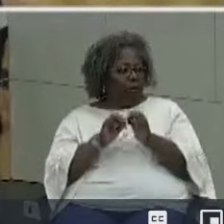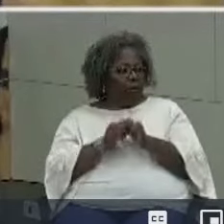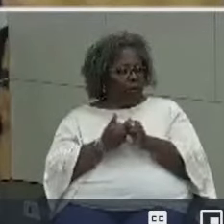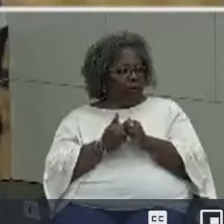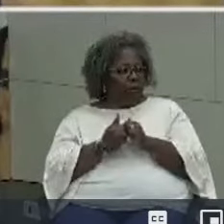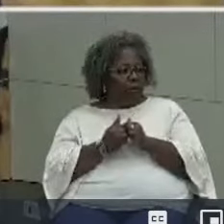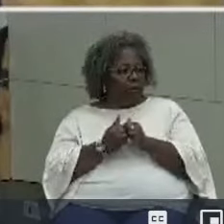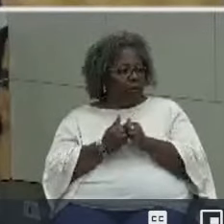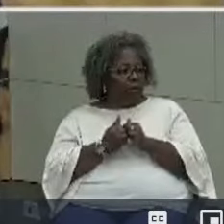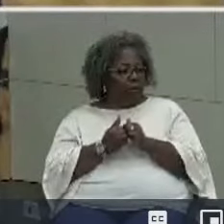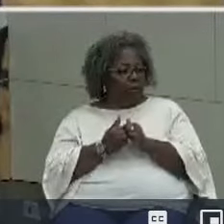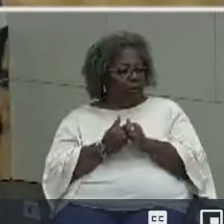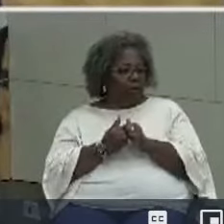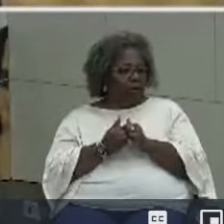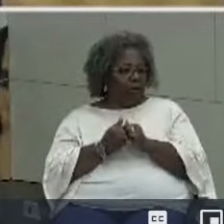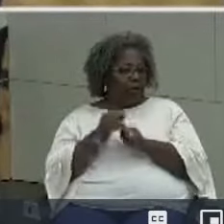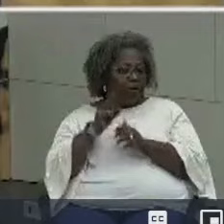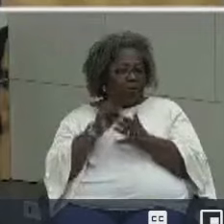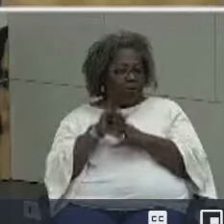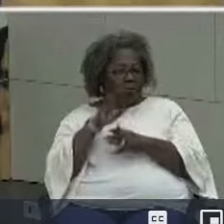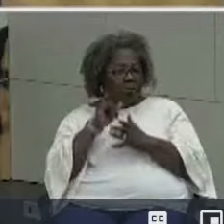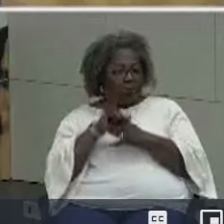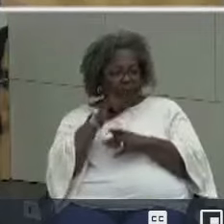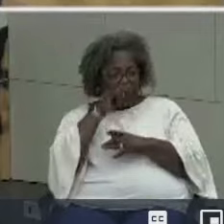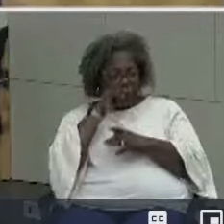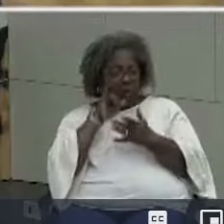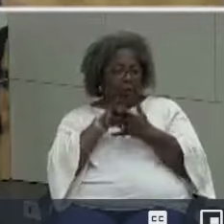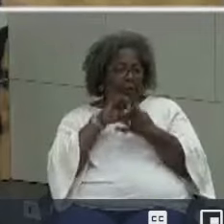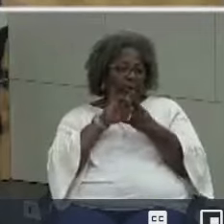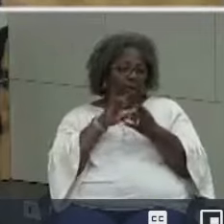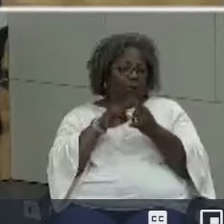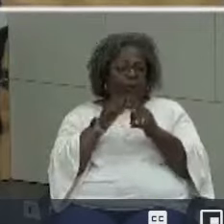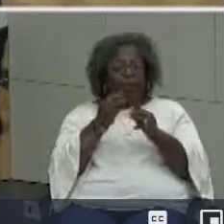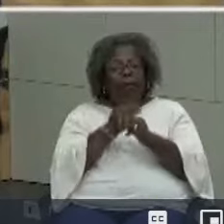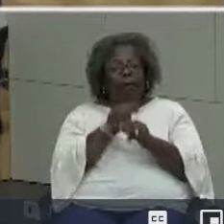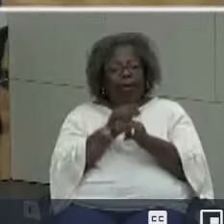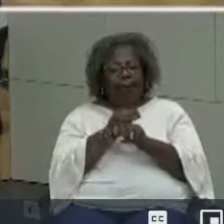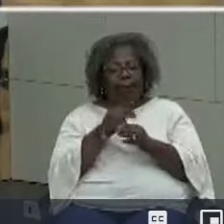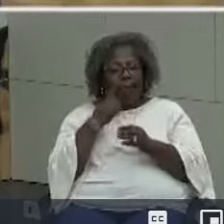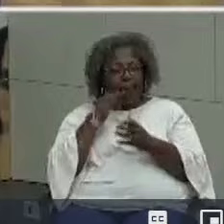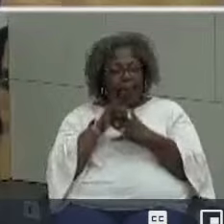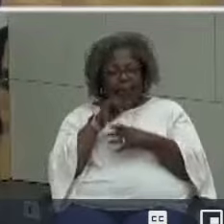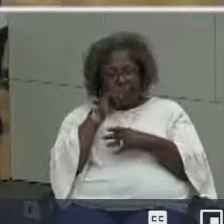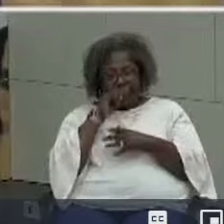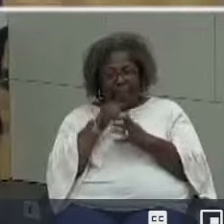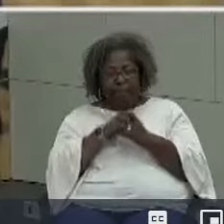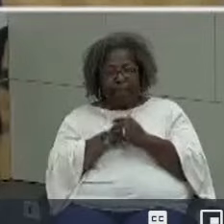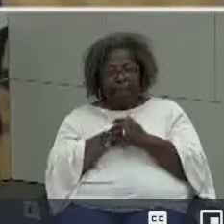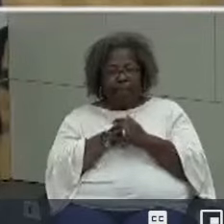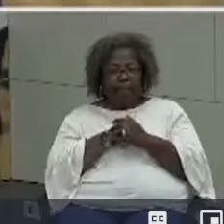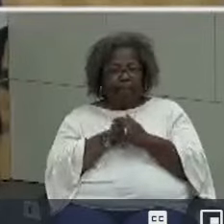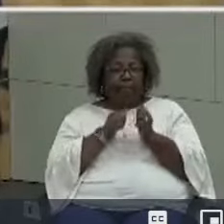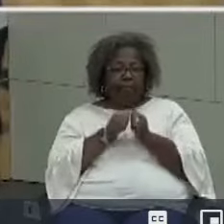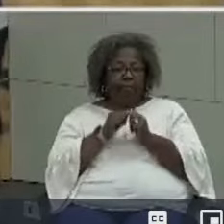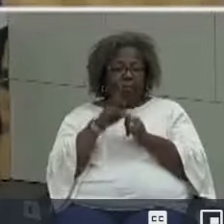do better by those kids with regard to math for just for those kids with disabilities